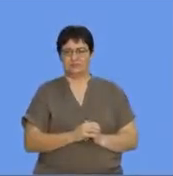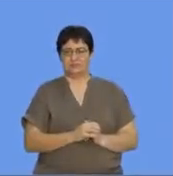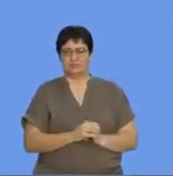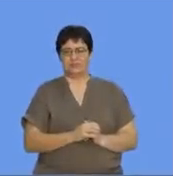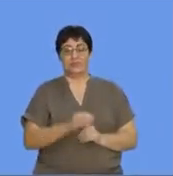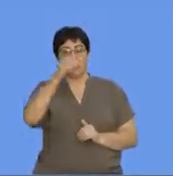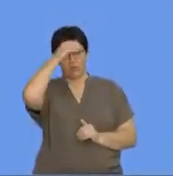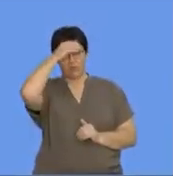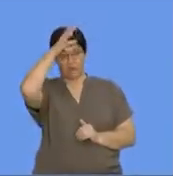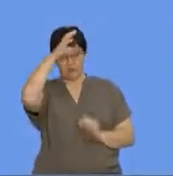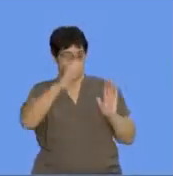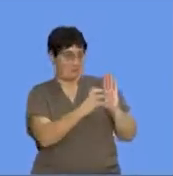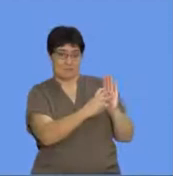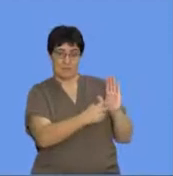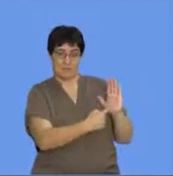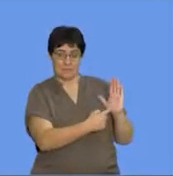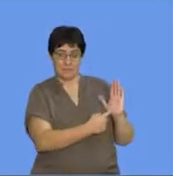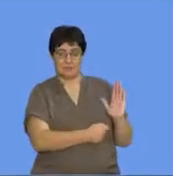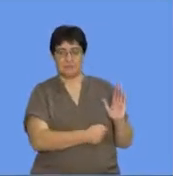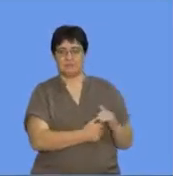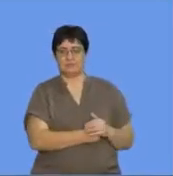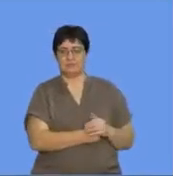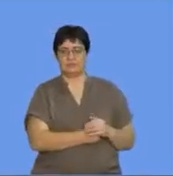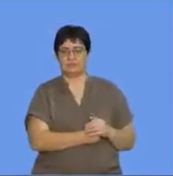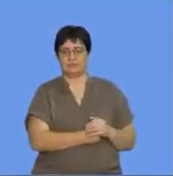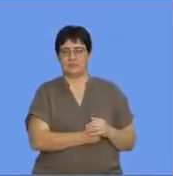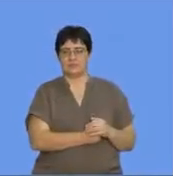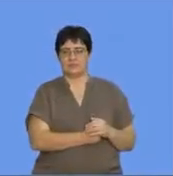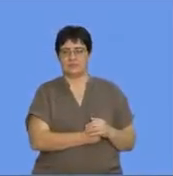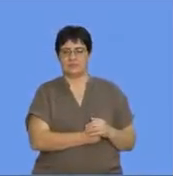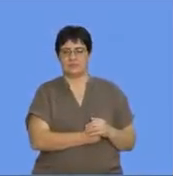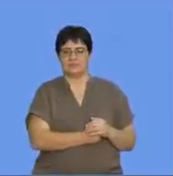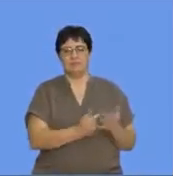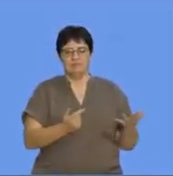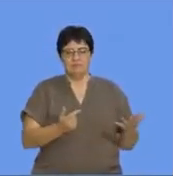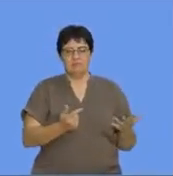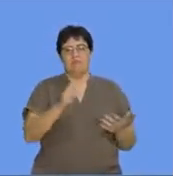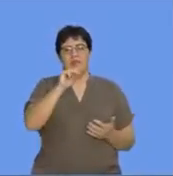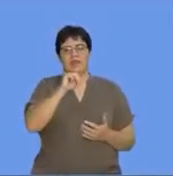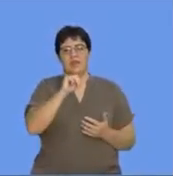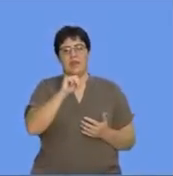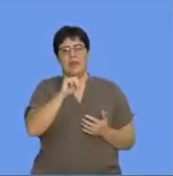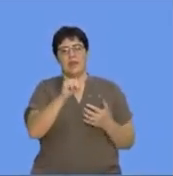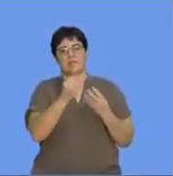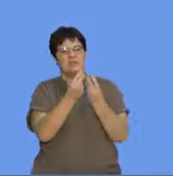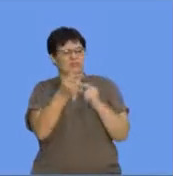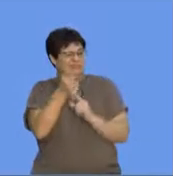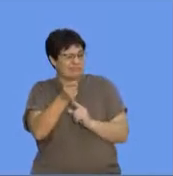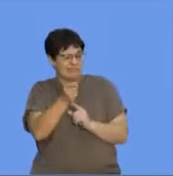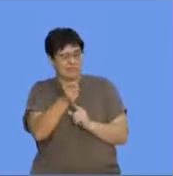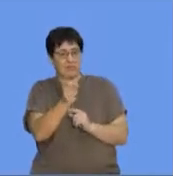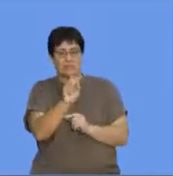concept map or, you know, the mind map and as far as, you know, matter is concerned, our focus today